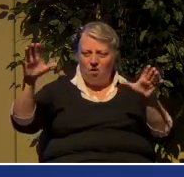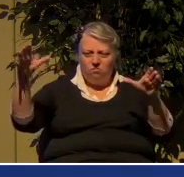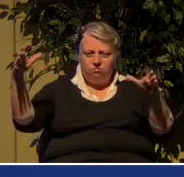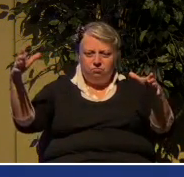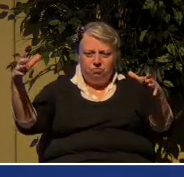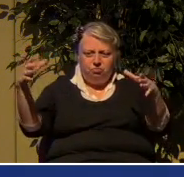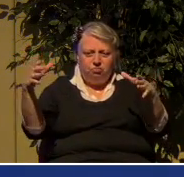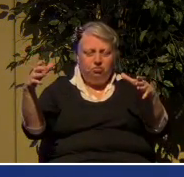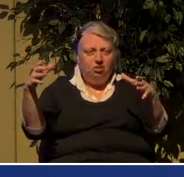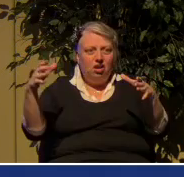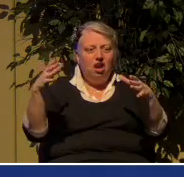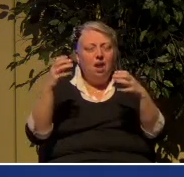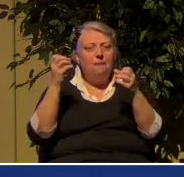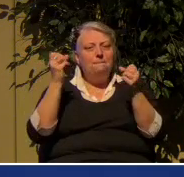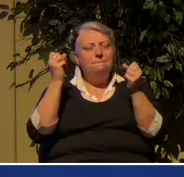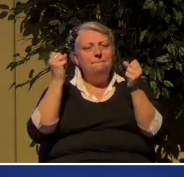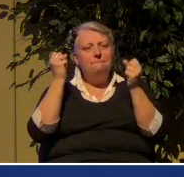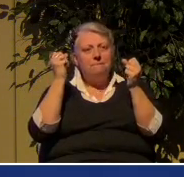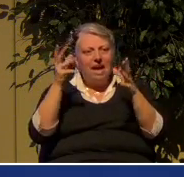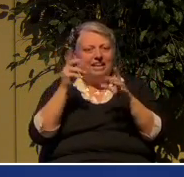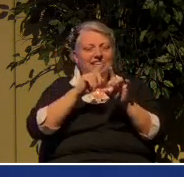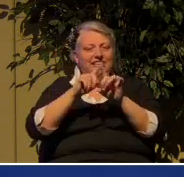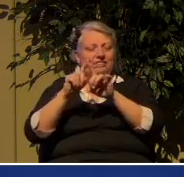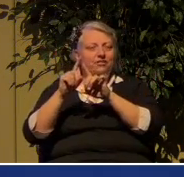You know this. If we can